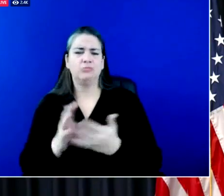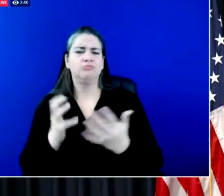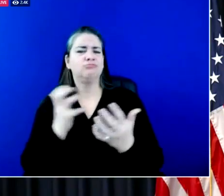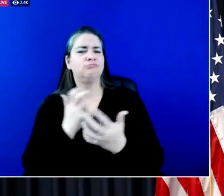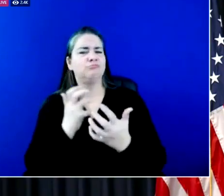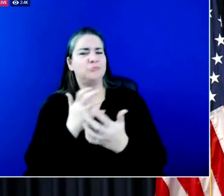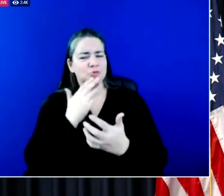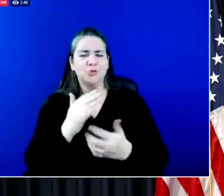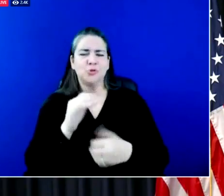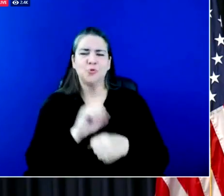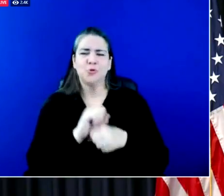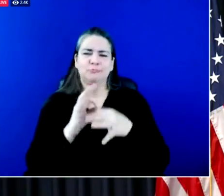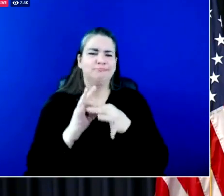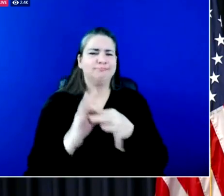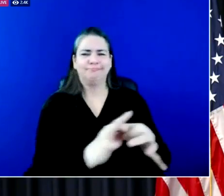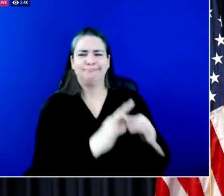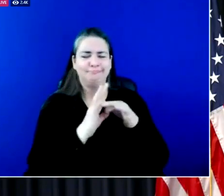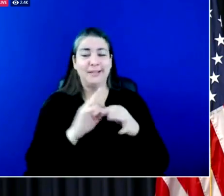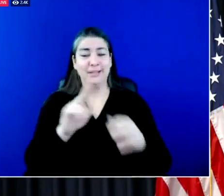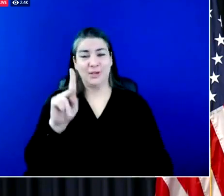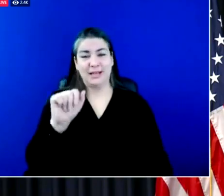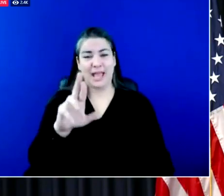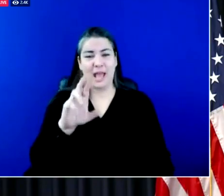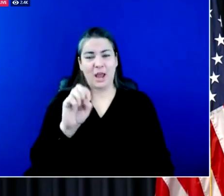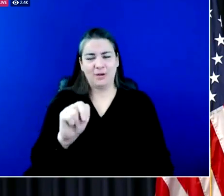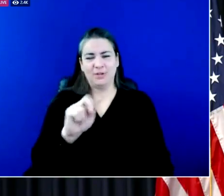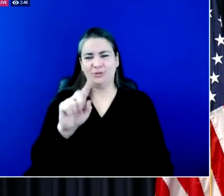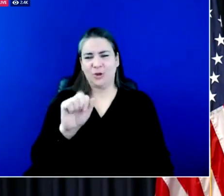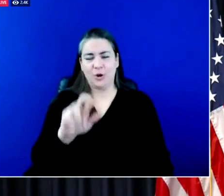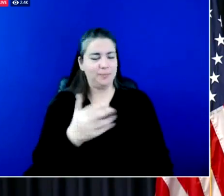uh karen czar from weku